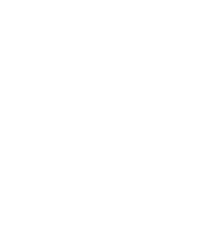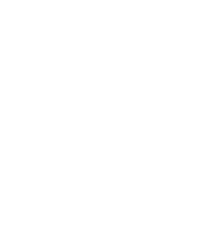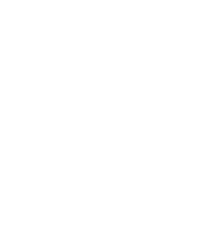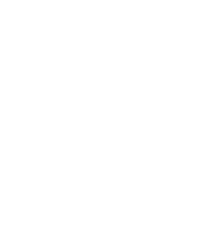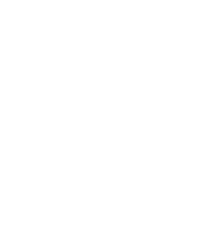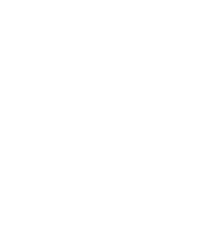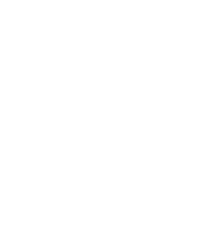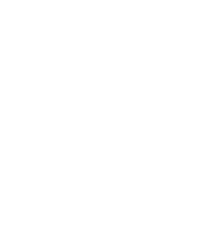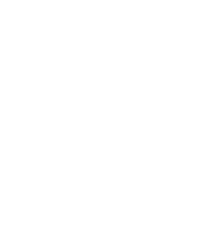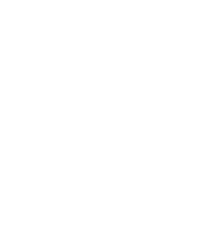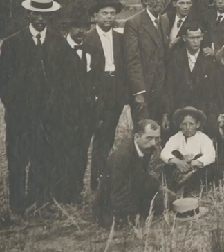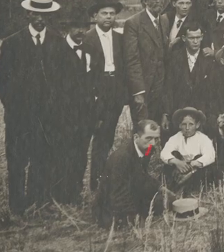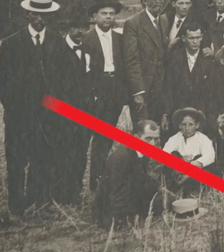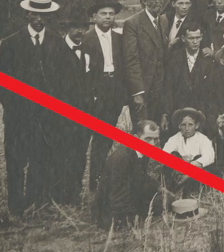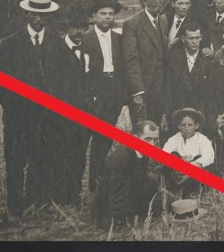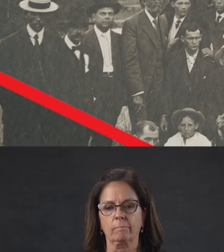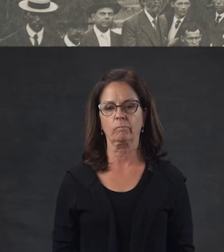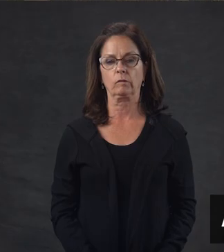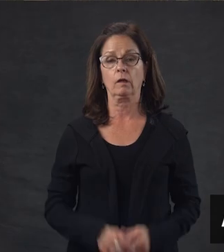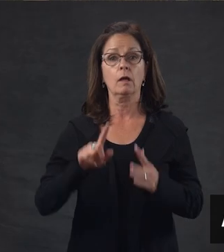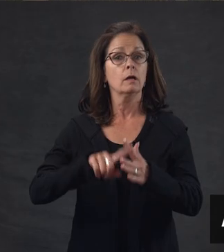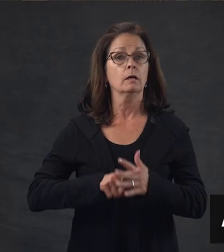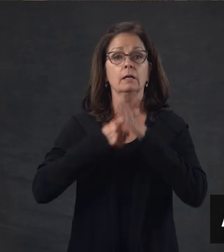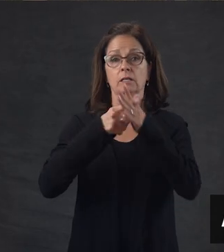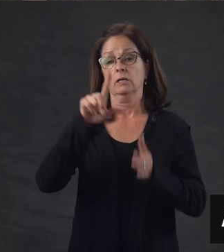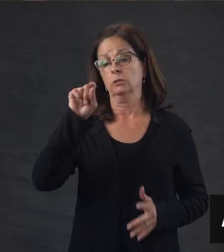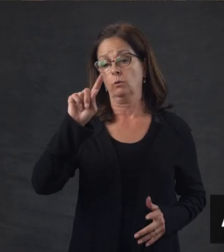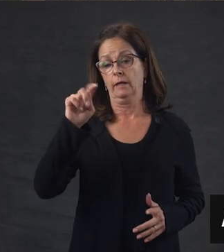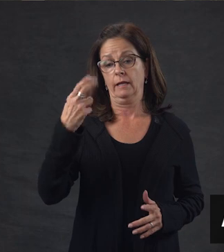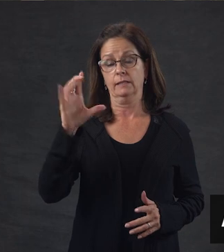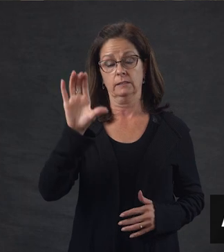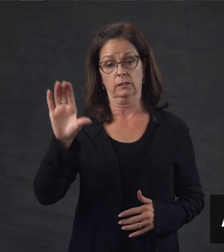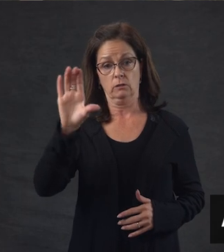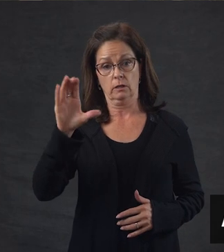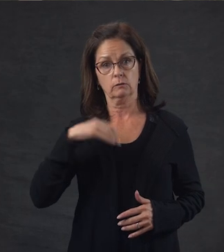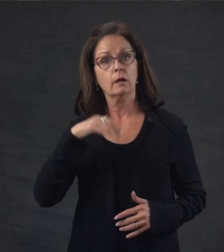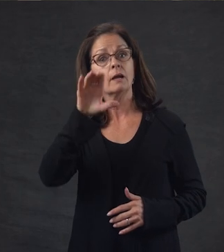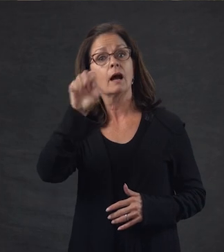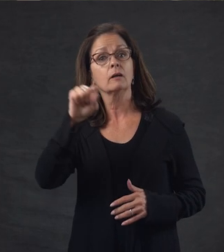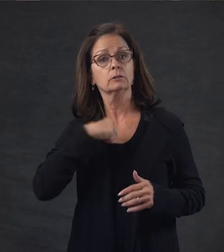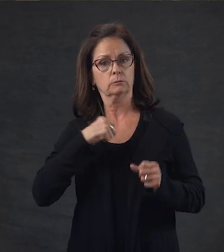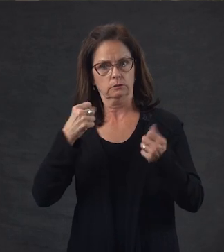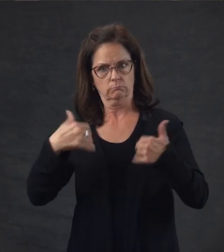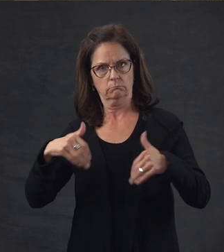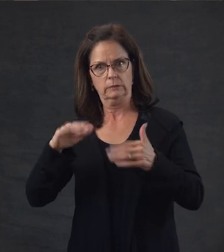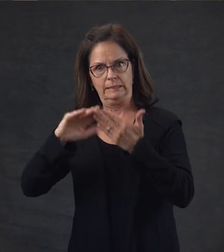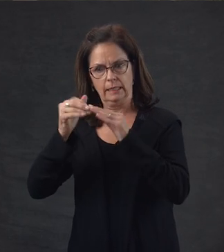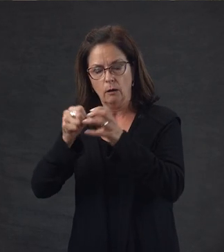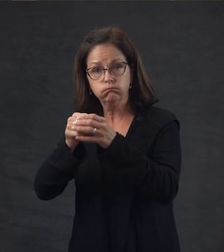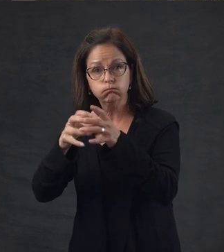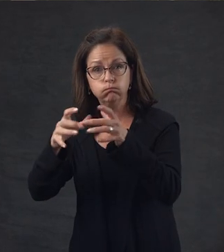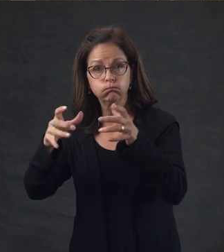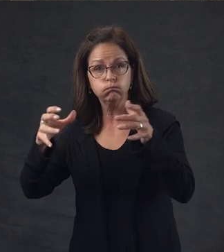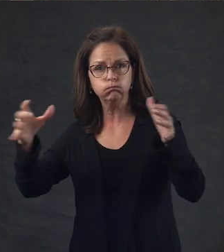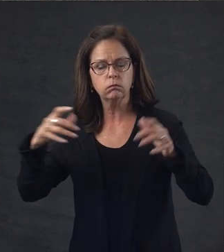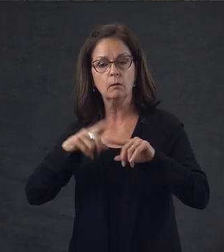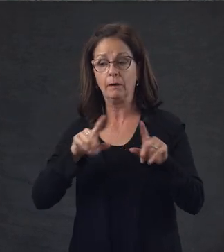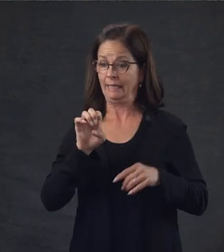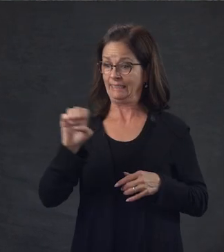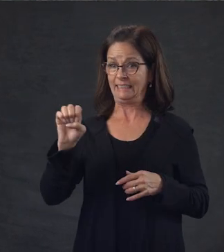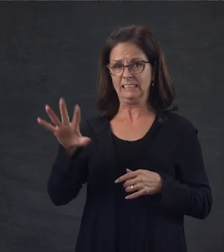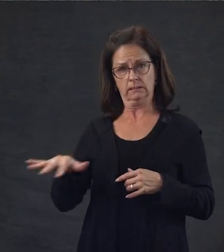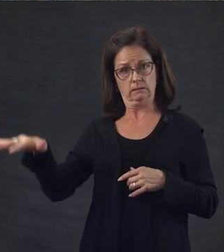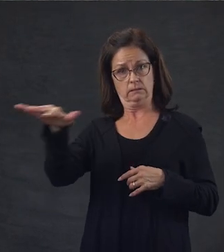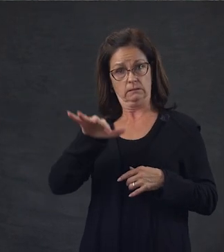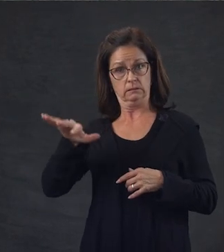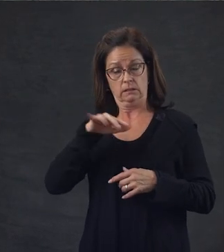A large group of students and staff pose in a park. At the dawn of the 20th century, Colorado Springs was a growing city, but